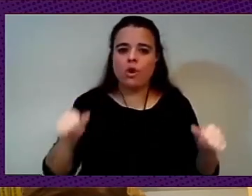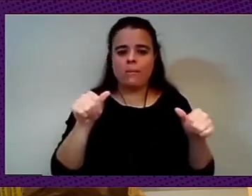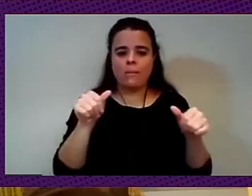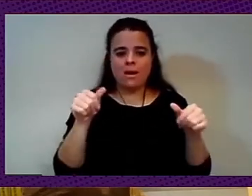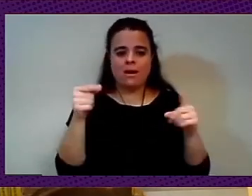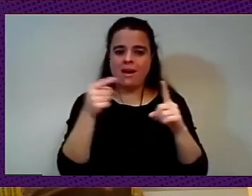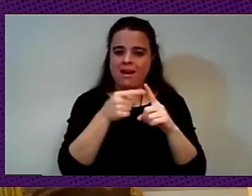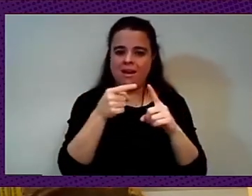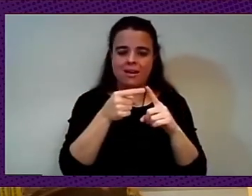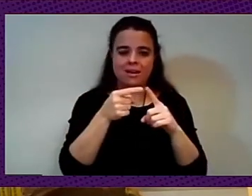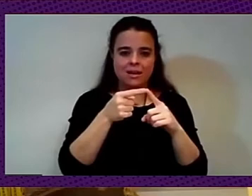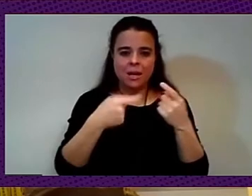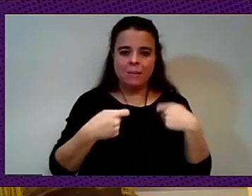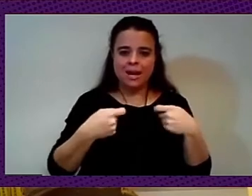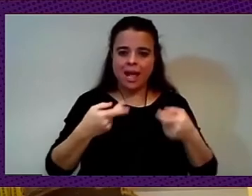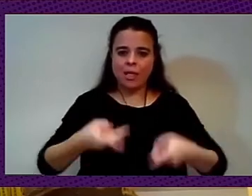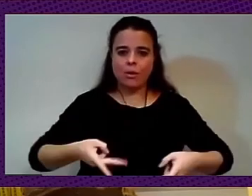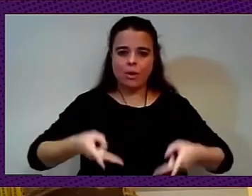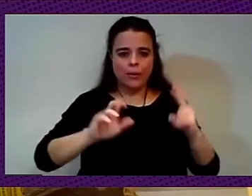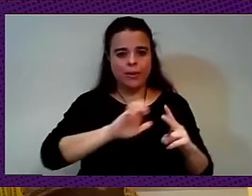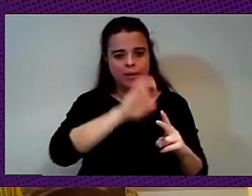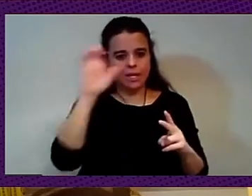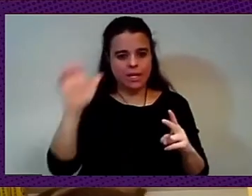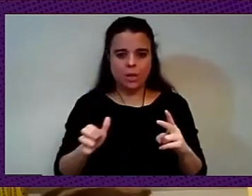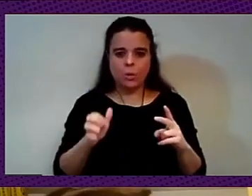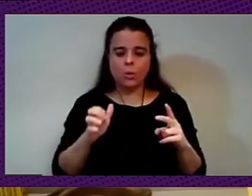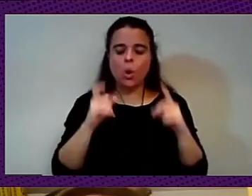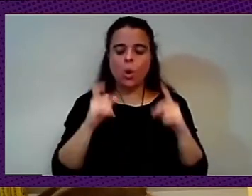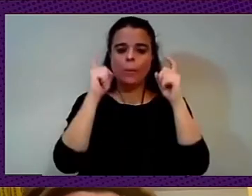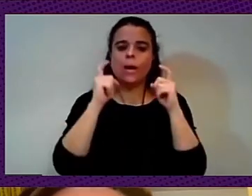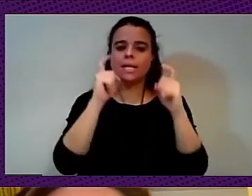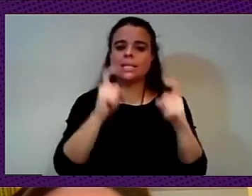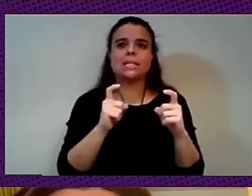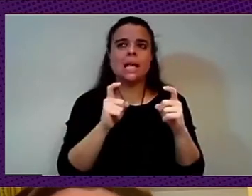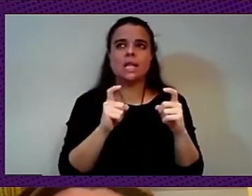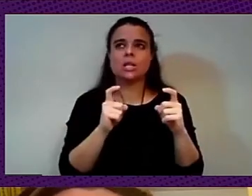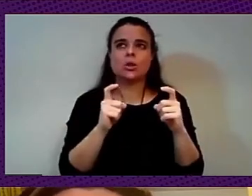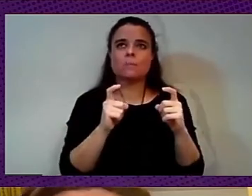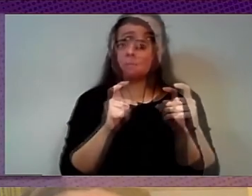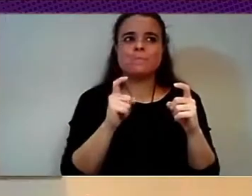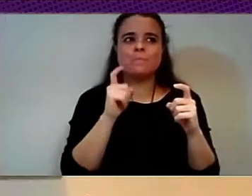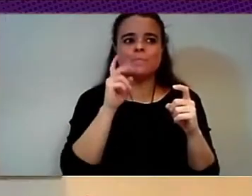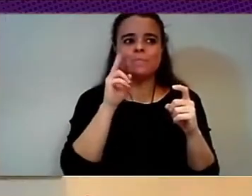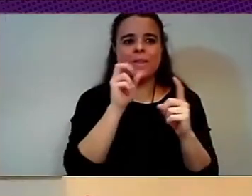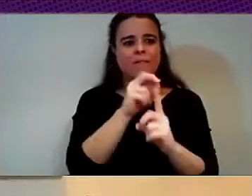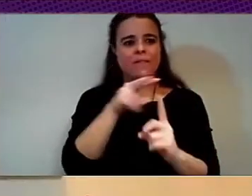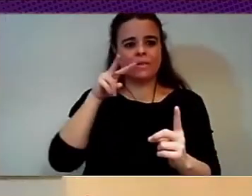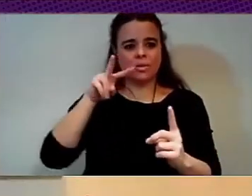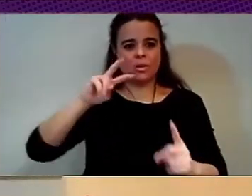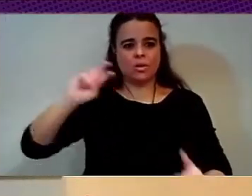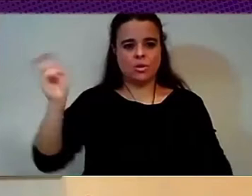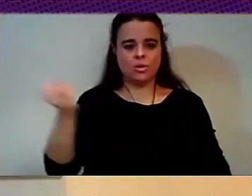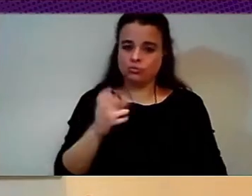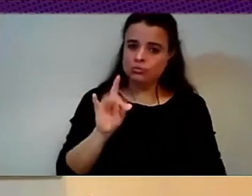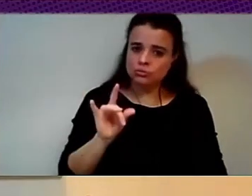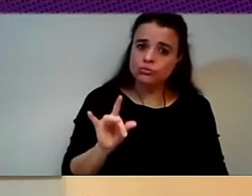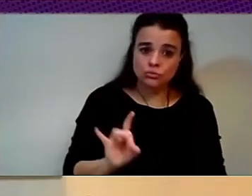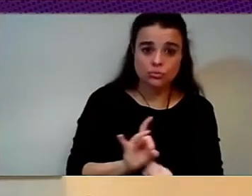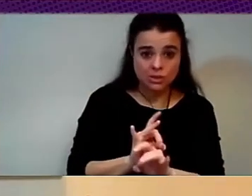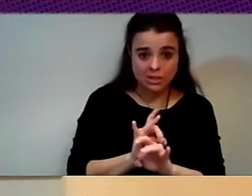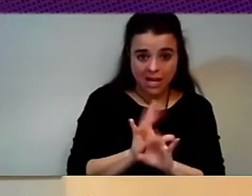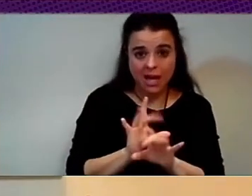another kind of understanding, cultural understanding of Europe? Yes, absolutely. I mean, I think that due to the pandemic, but also due to